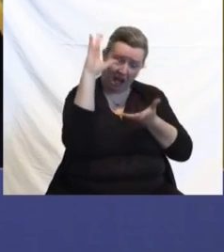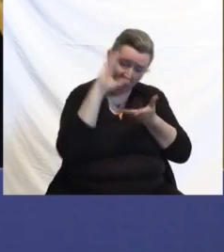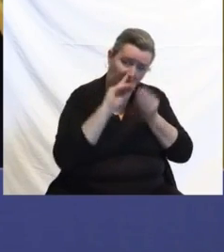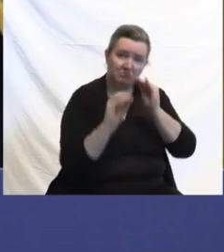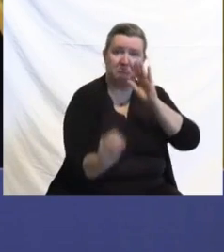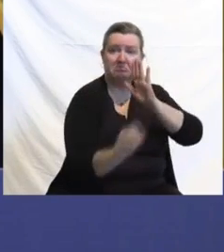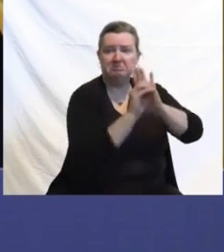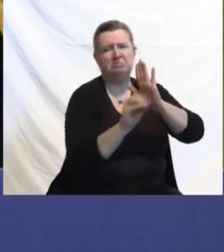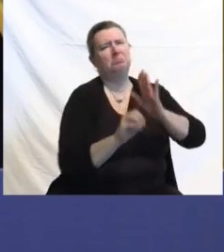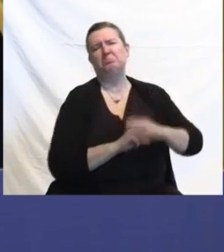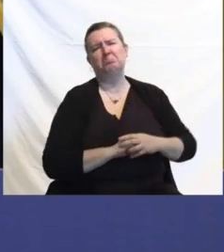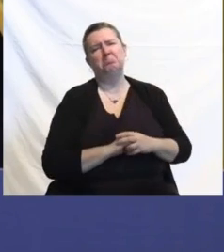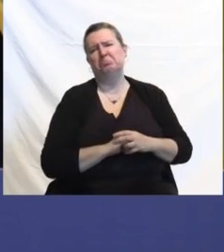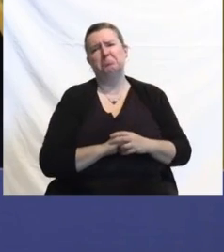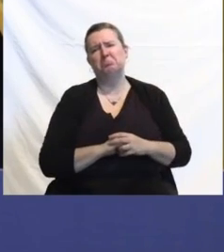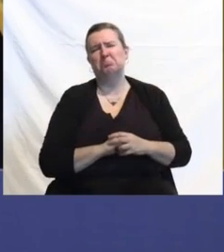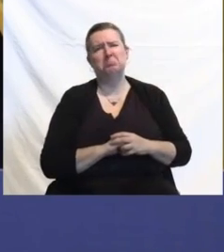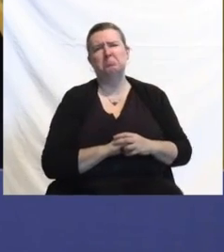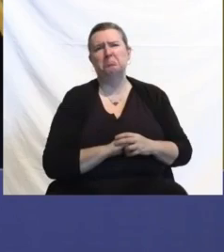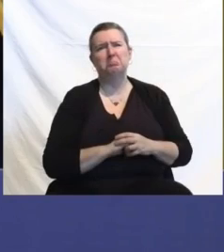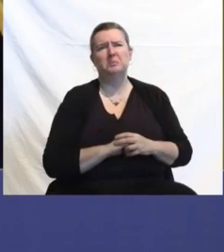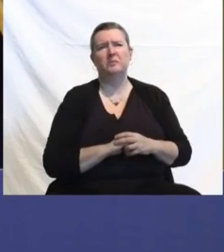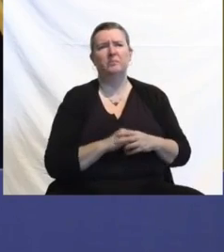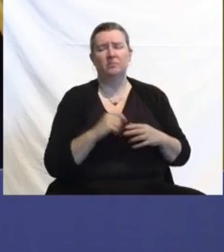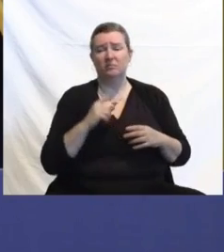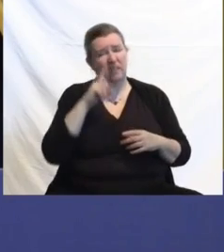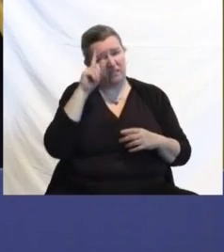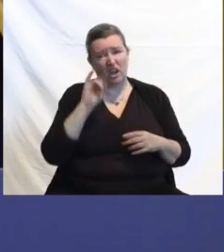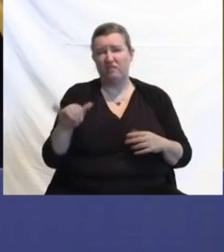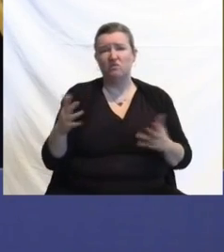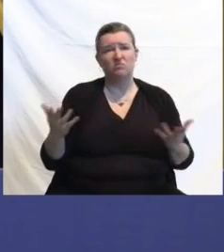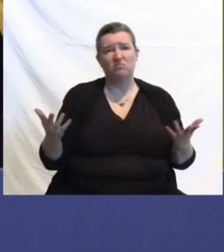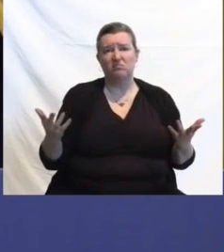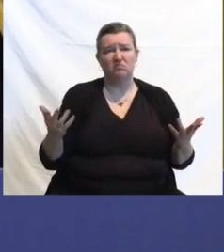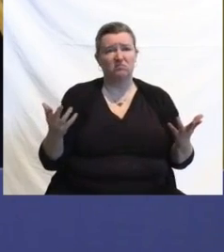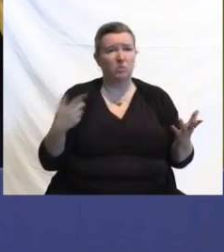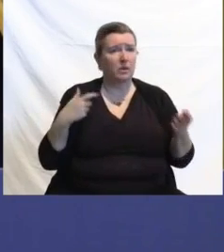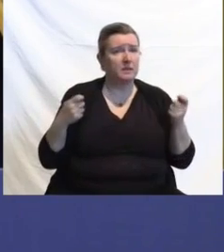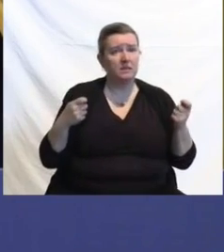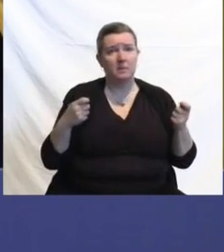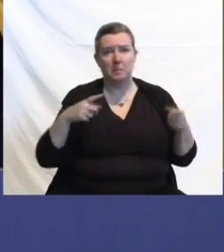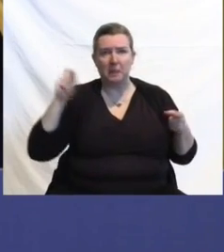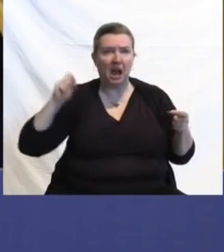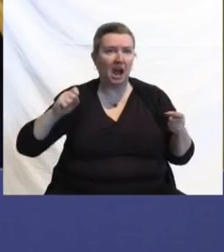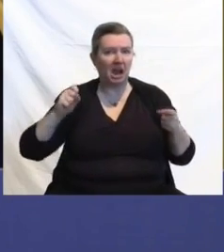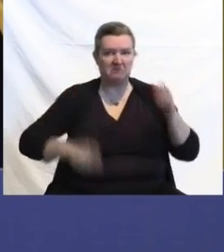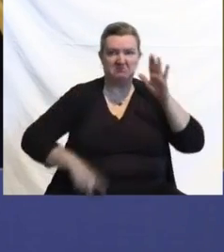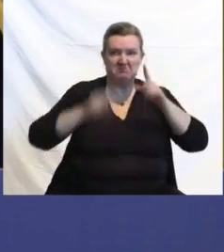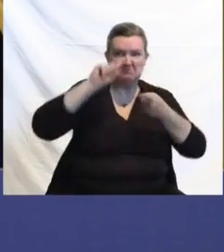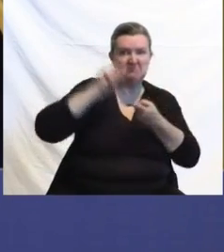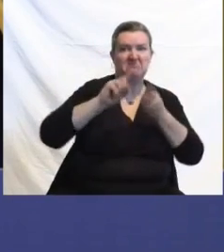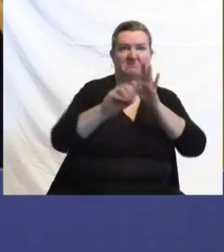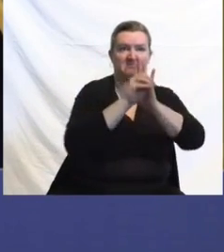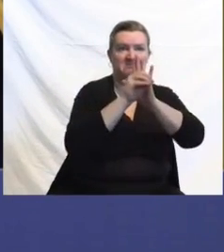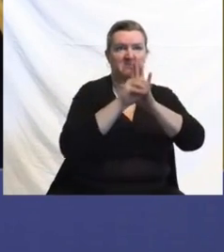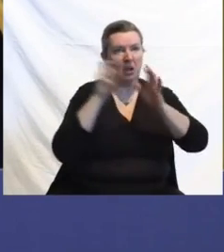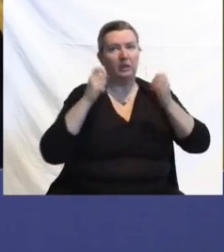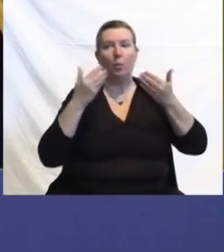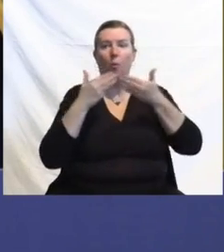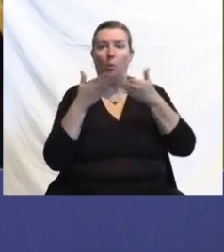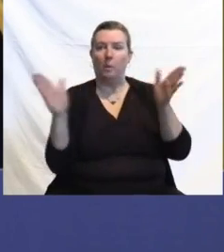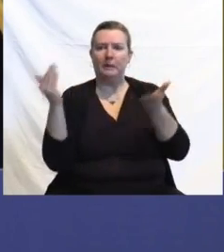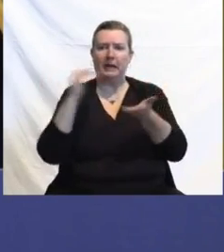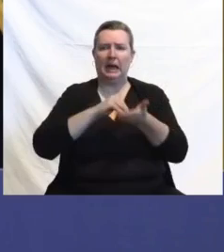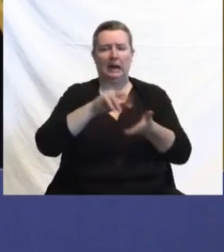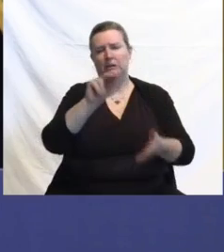we're not going to manage it as though we have to see it go to zero for us to do X or Y. But I do think